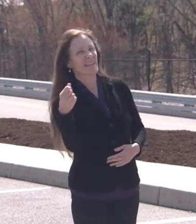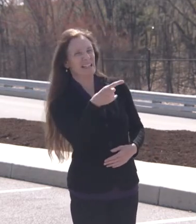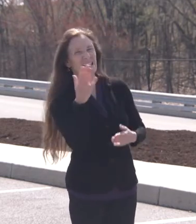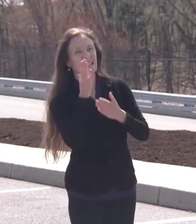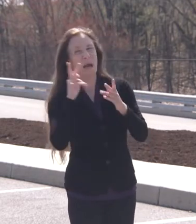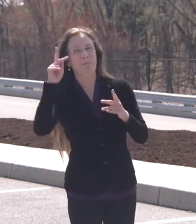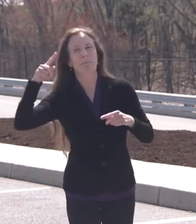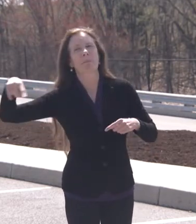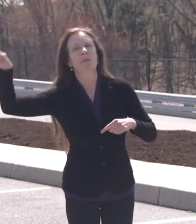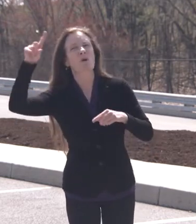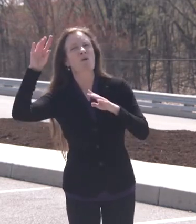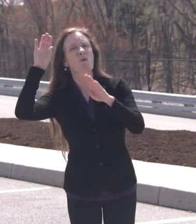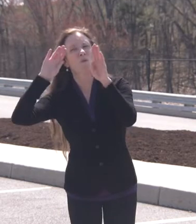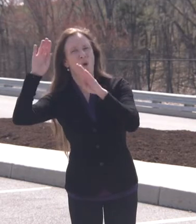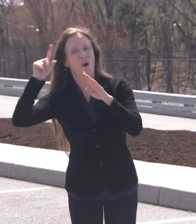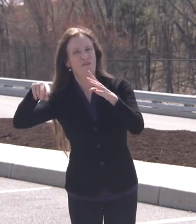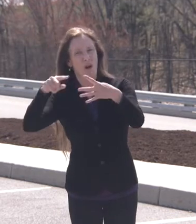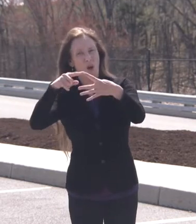expansion